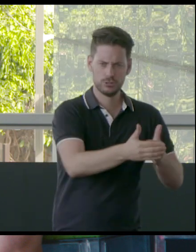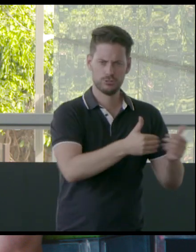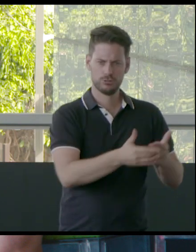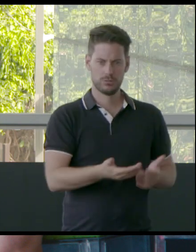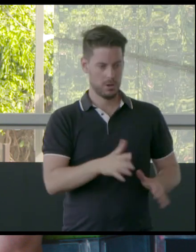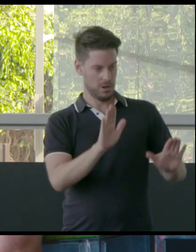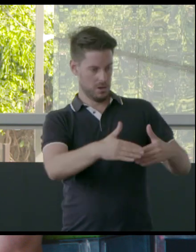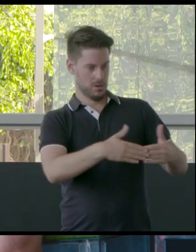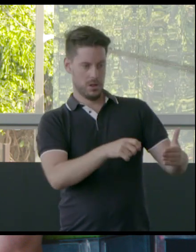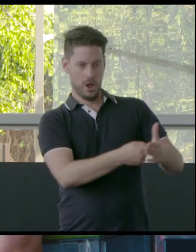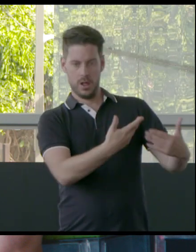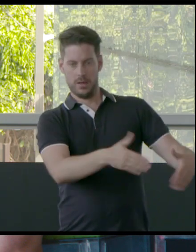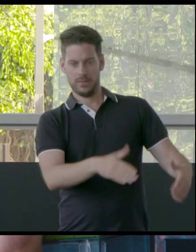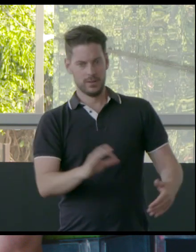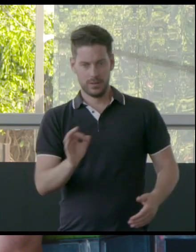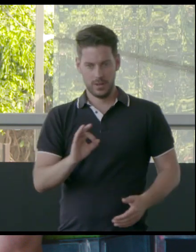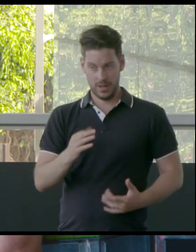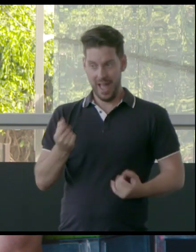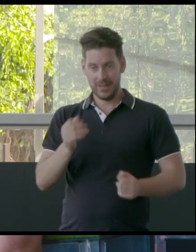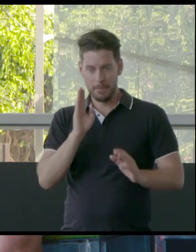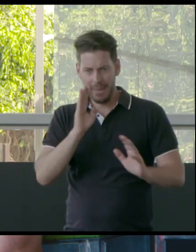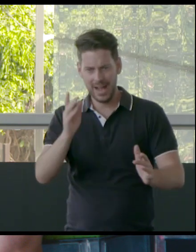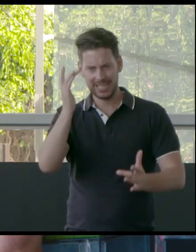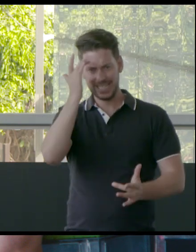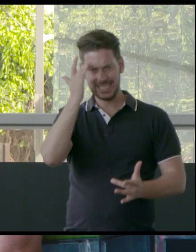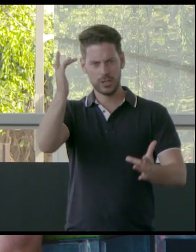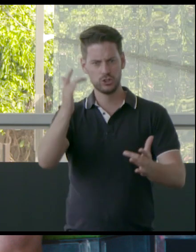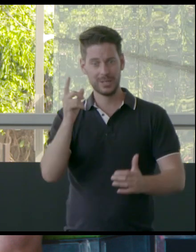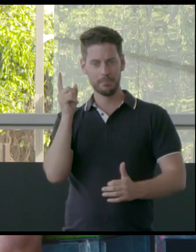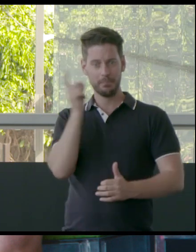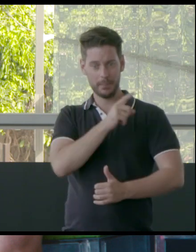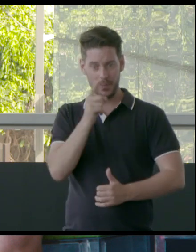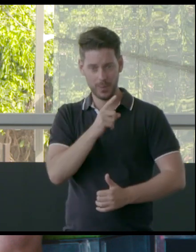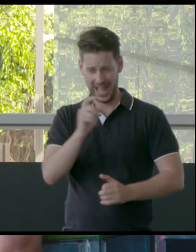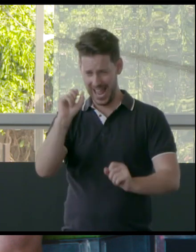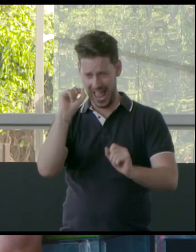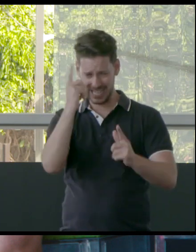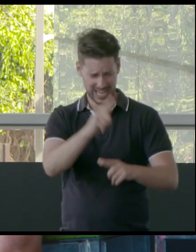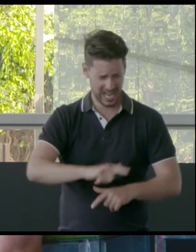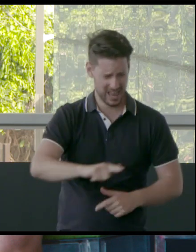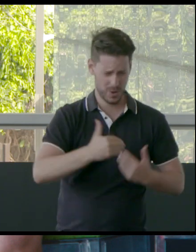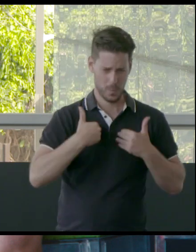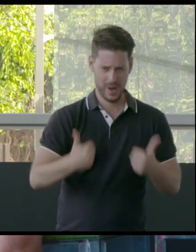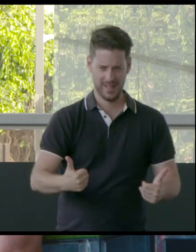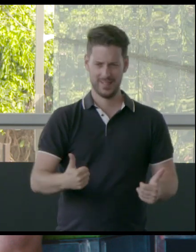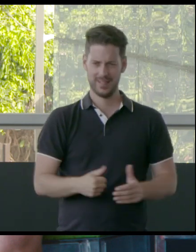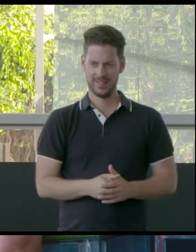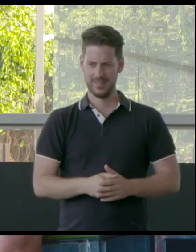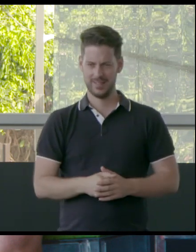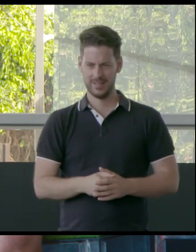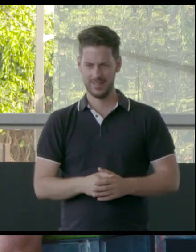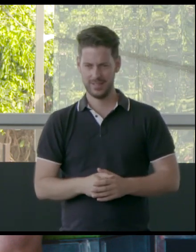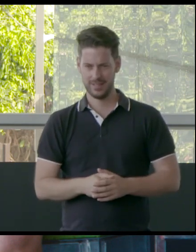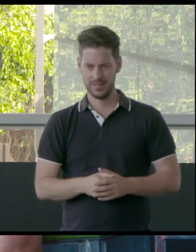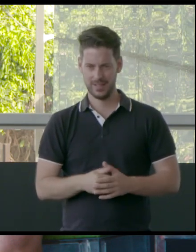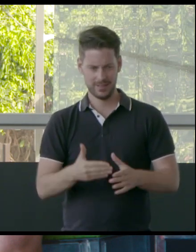very amazing, intelligent people who understand country and learn. And in